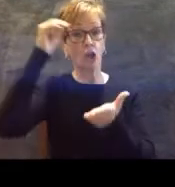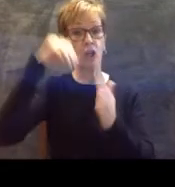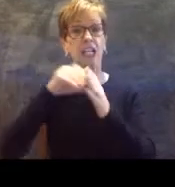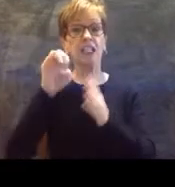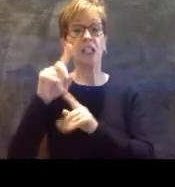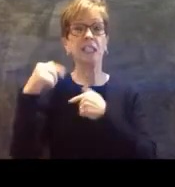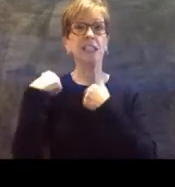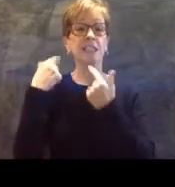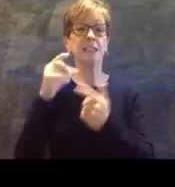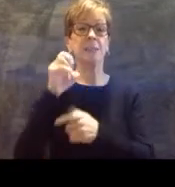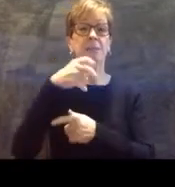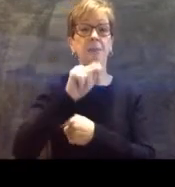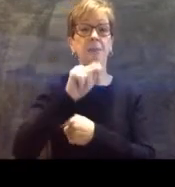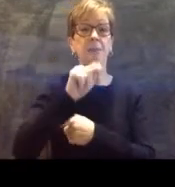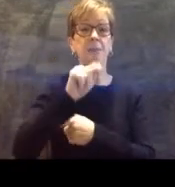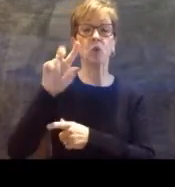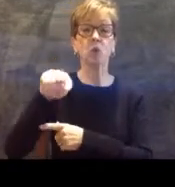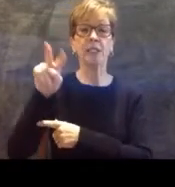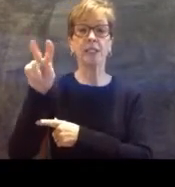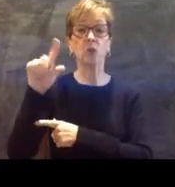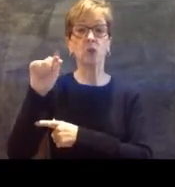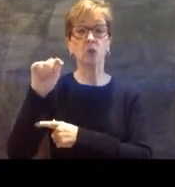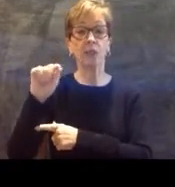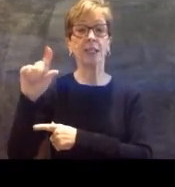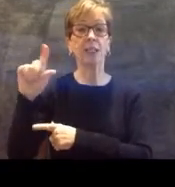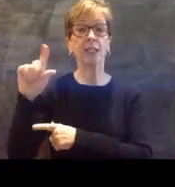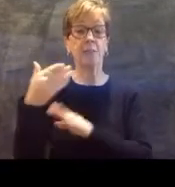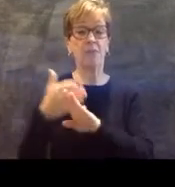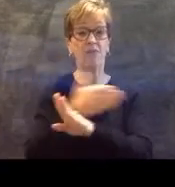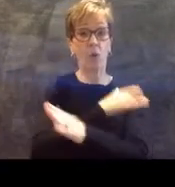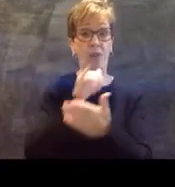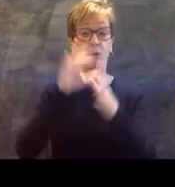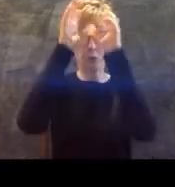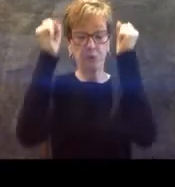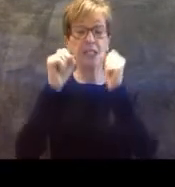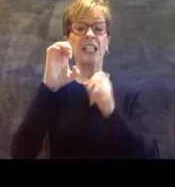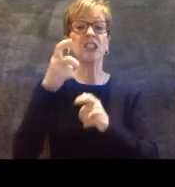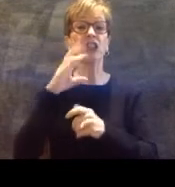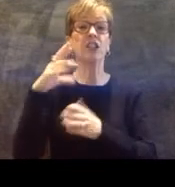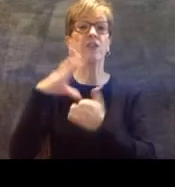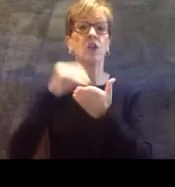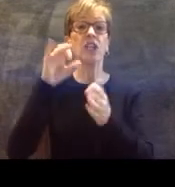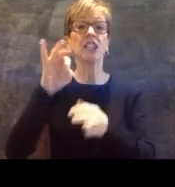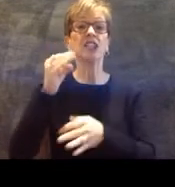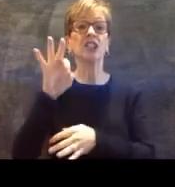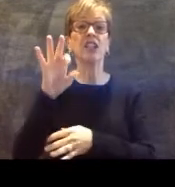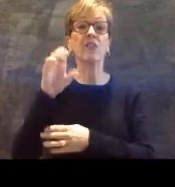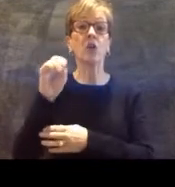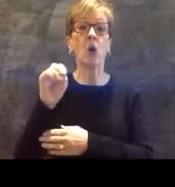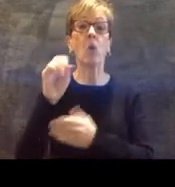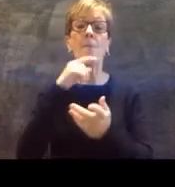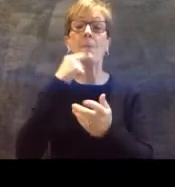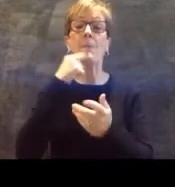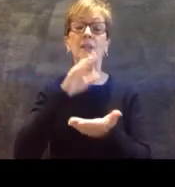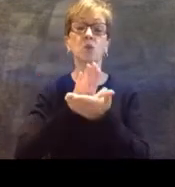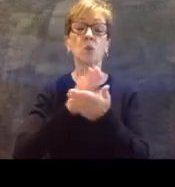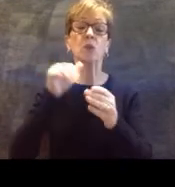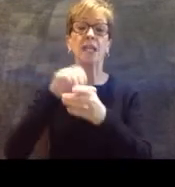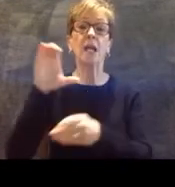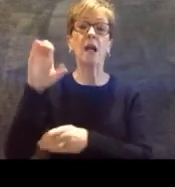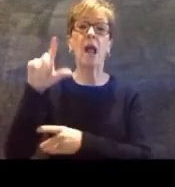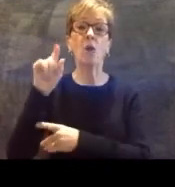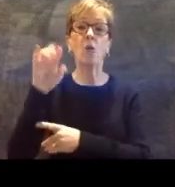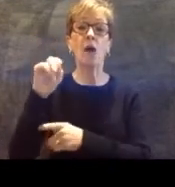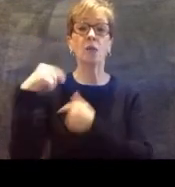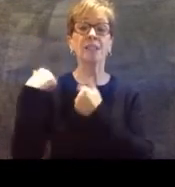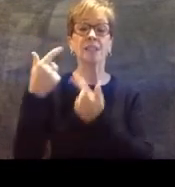2020. Before that, he had been Superintendent and Chief Learner at Jeffco Public Schools in Colorado since 2017. We are